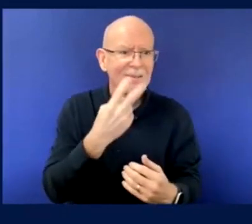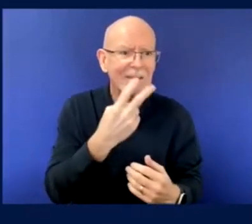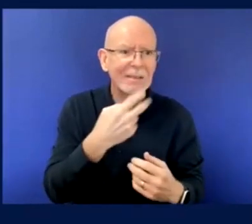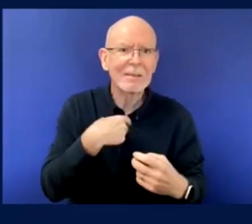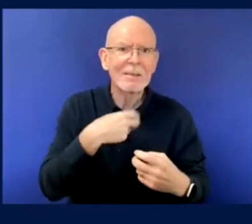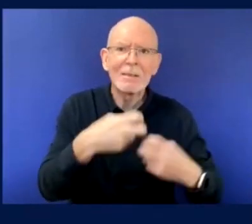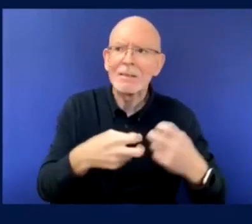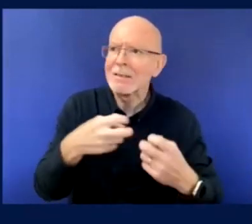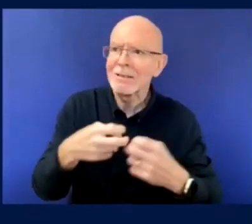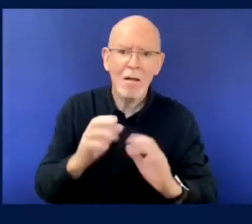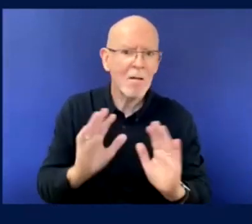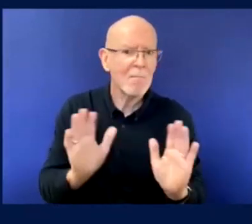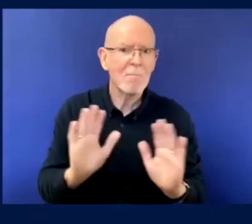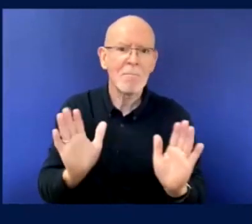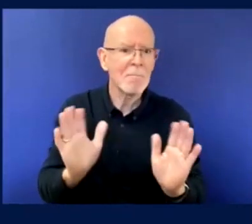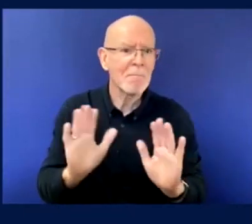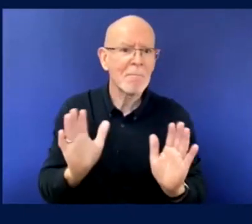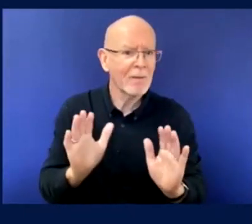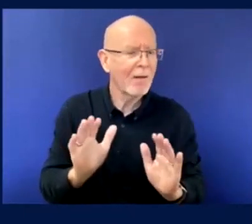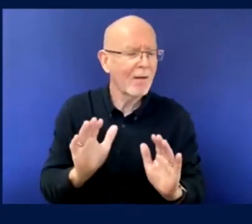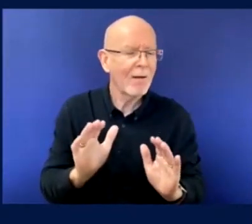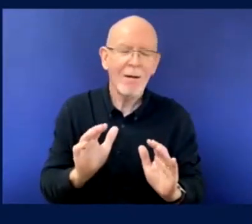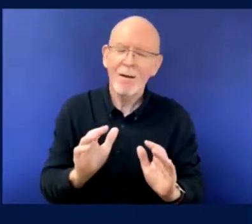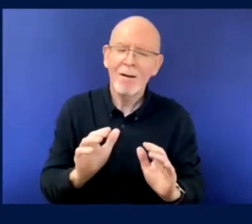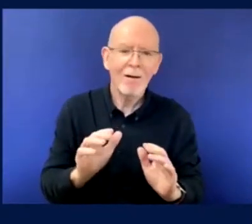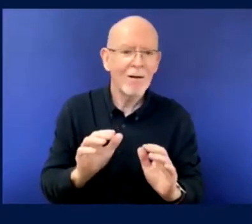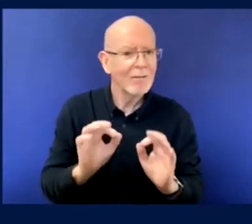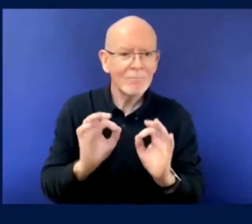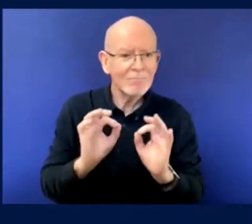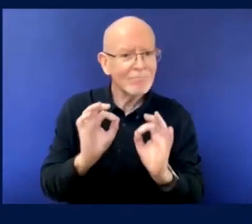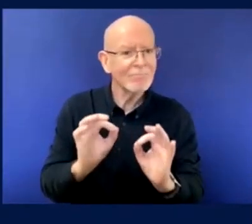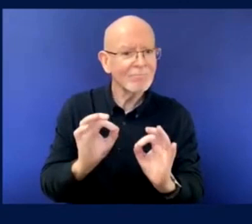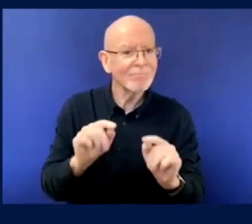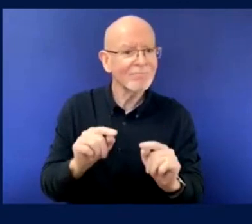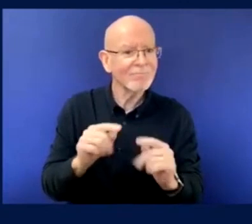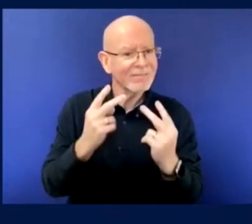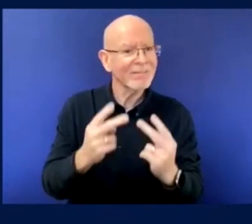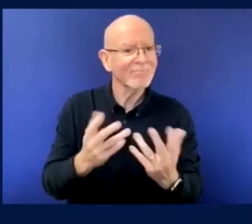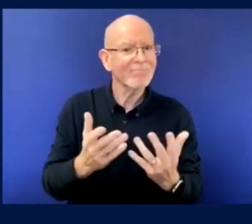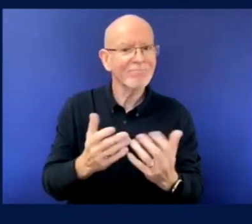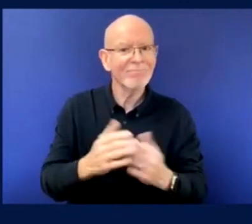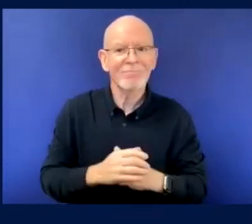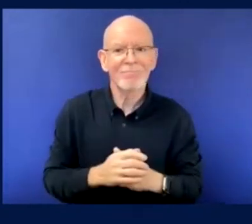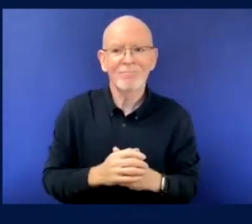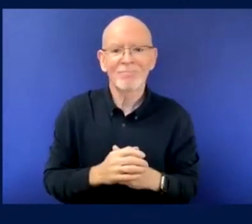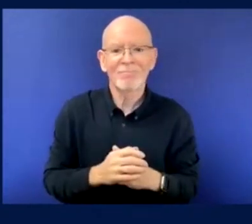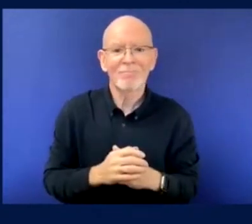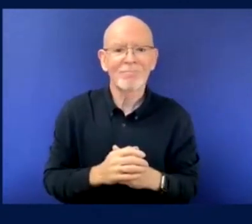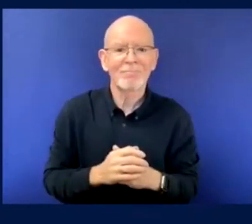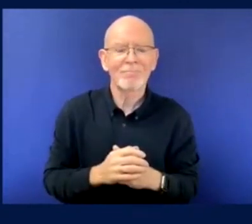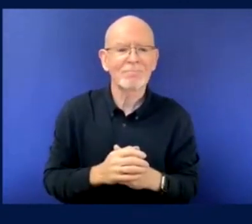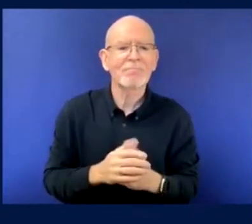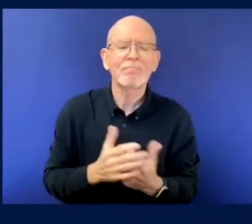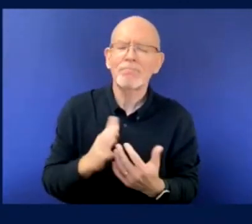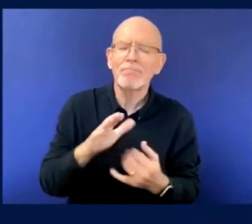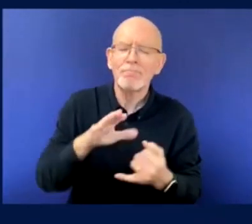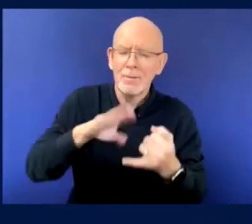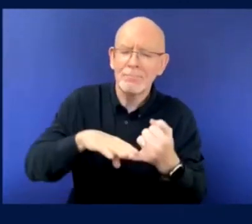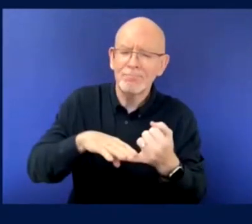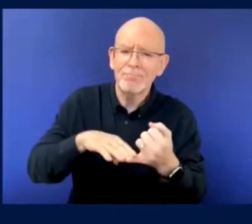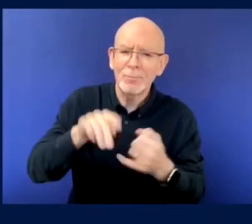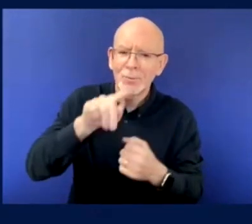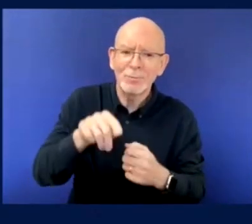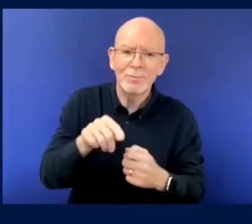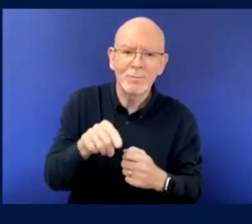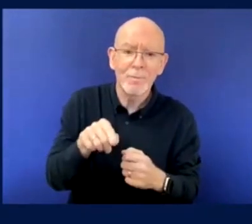fans who are traveling if they haven't ever been before and also to the, the governing bodies that, that we, um, sort of run the